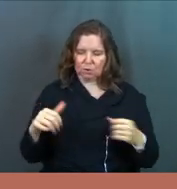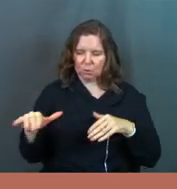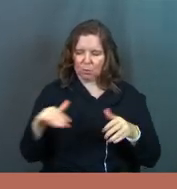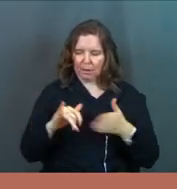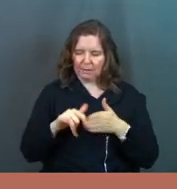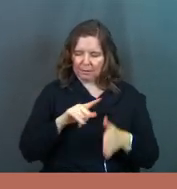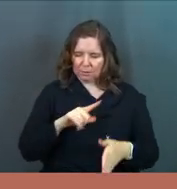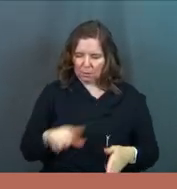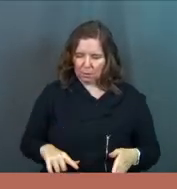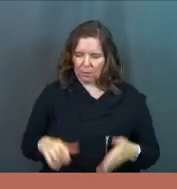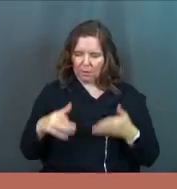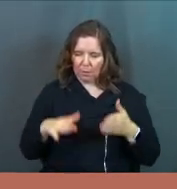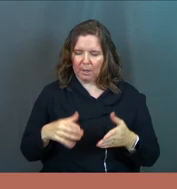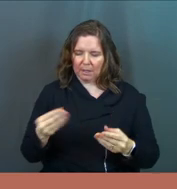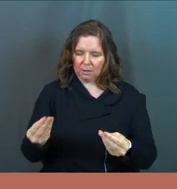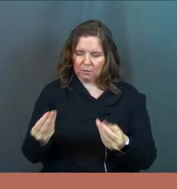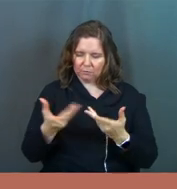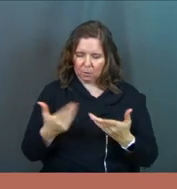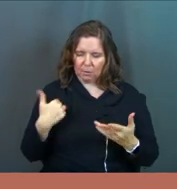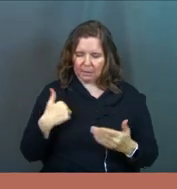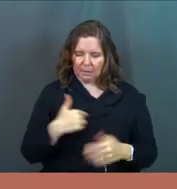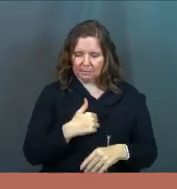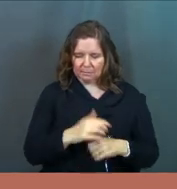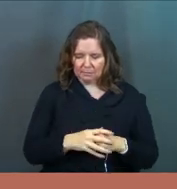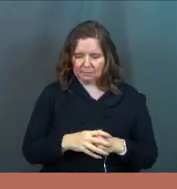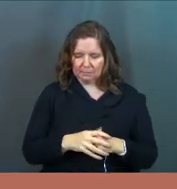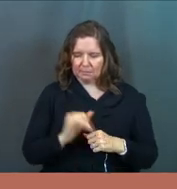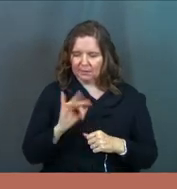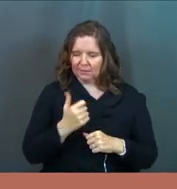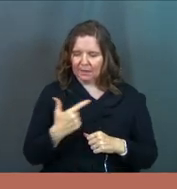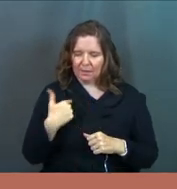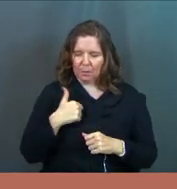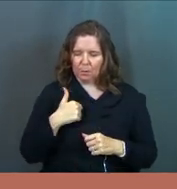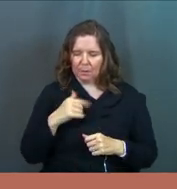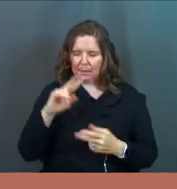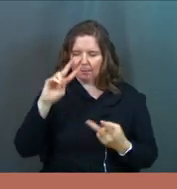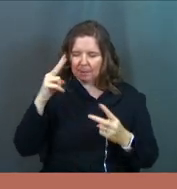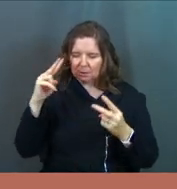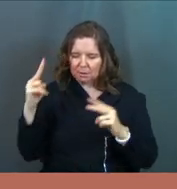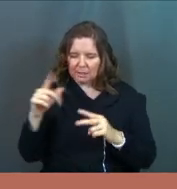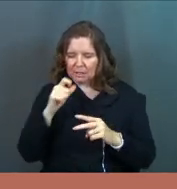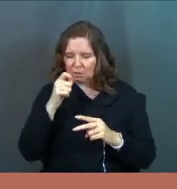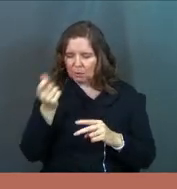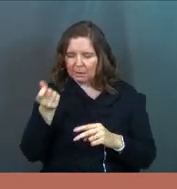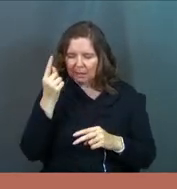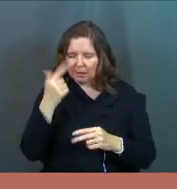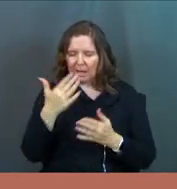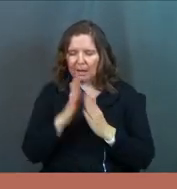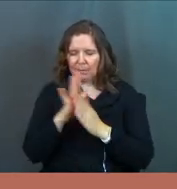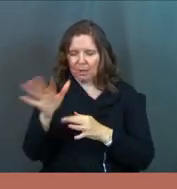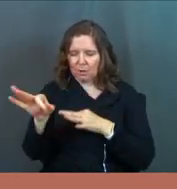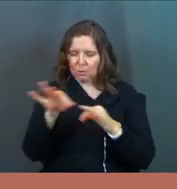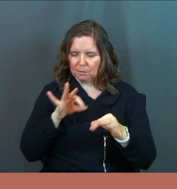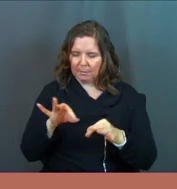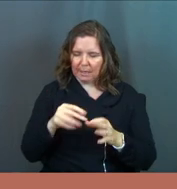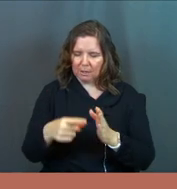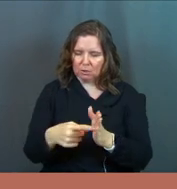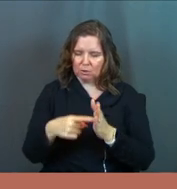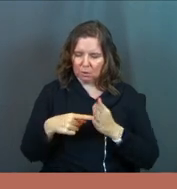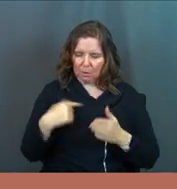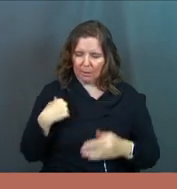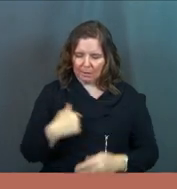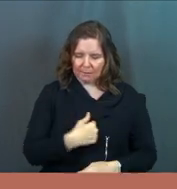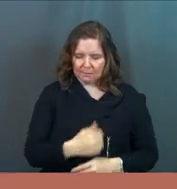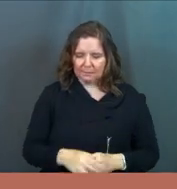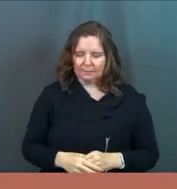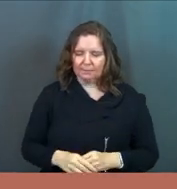to walk in this, Lord, the way that you've told us. If there's anything that we misunderstand and don't get, Lord, I pray that you would explain it, show us.